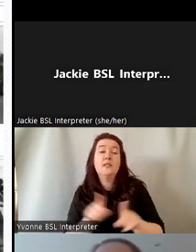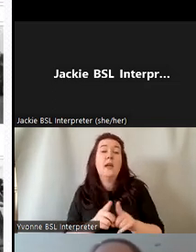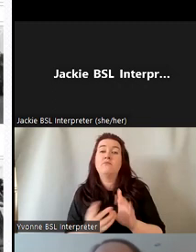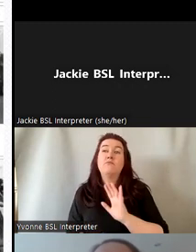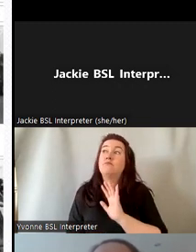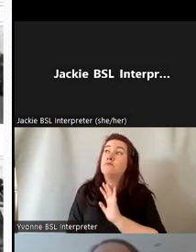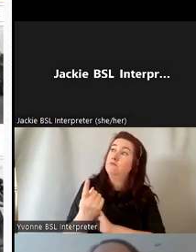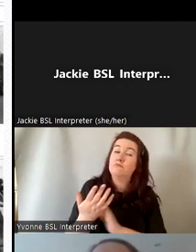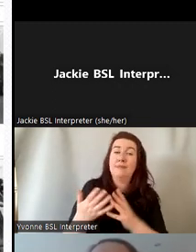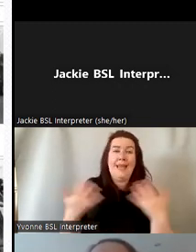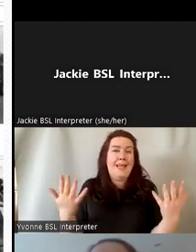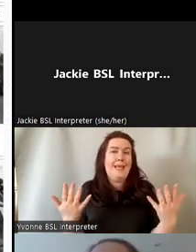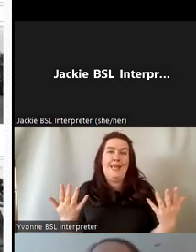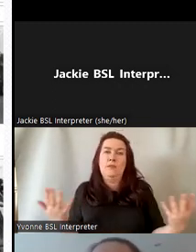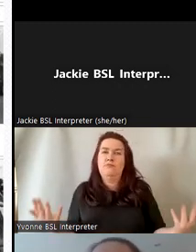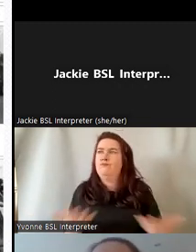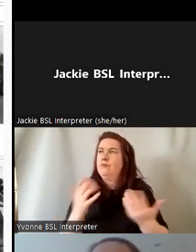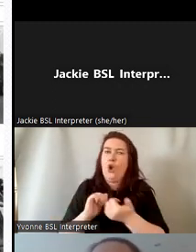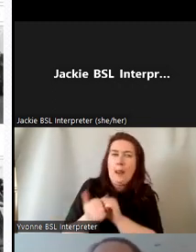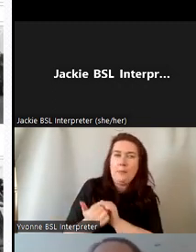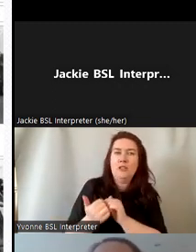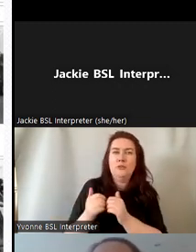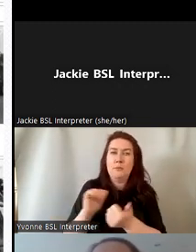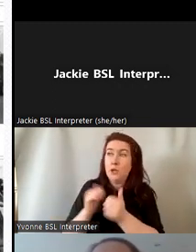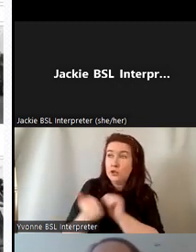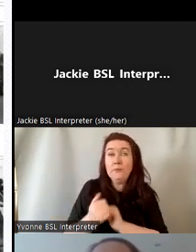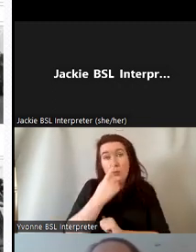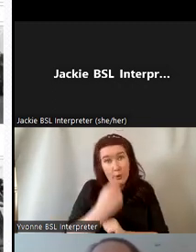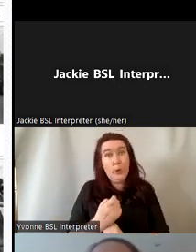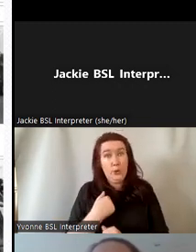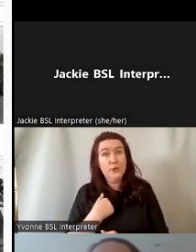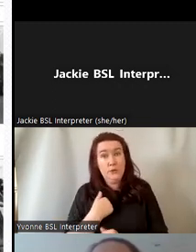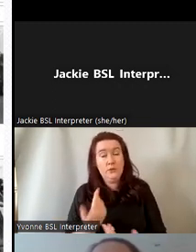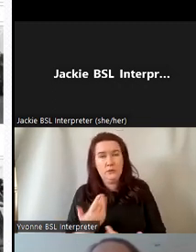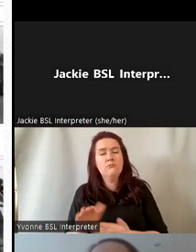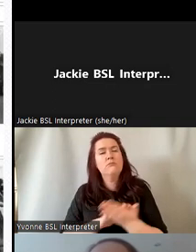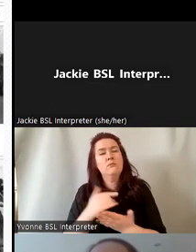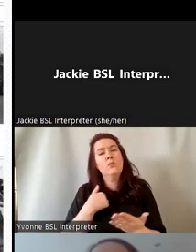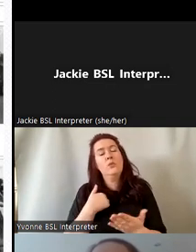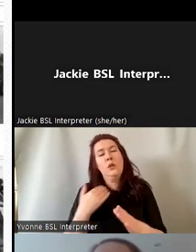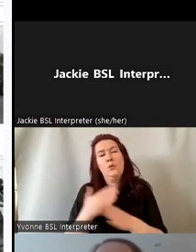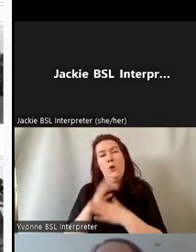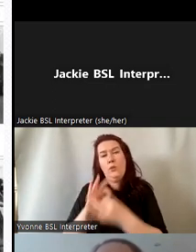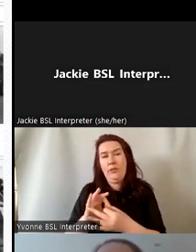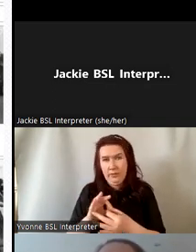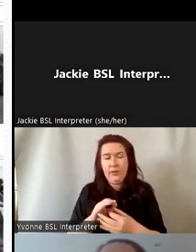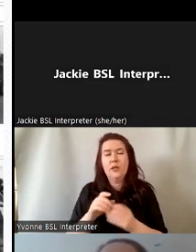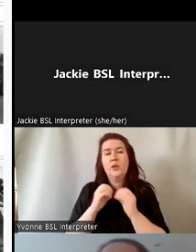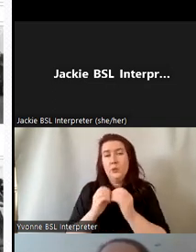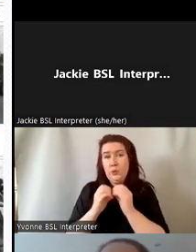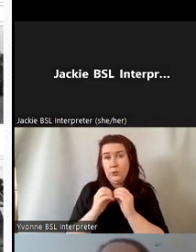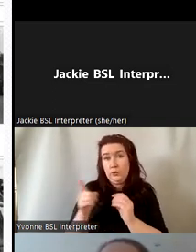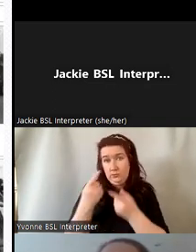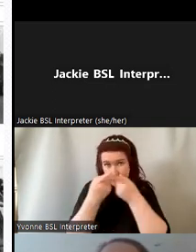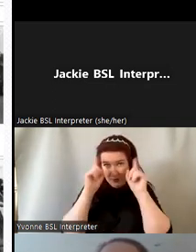um other collaborations and partnerships so we worked with for example students from abertay